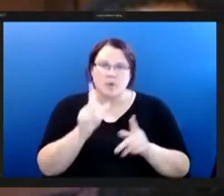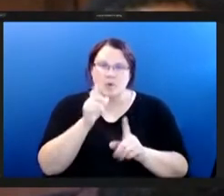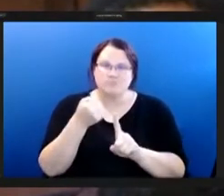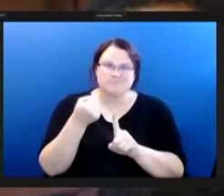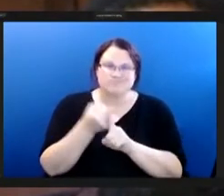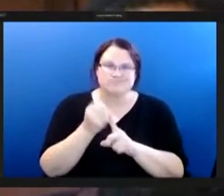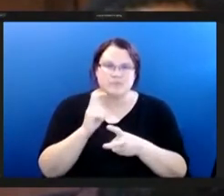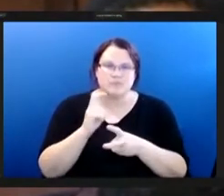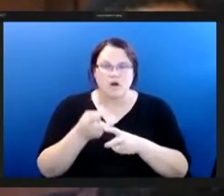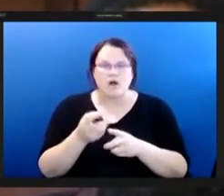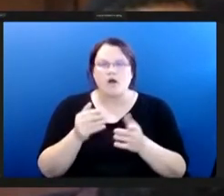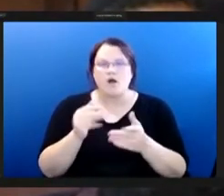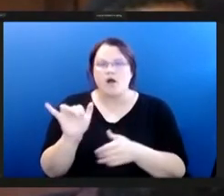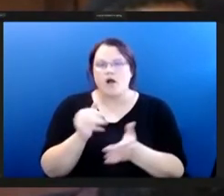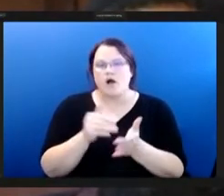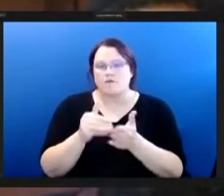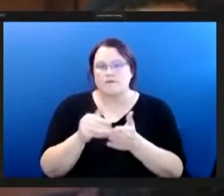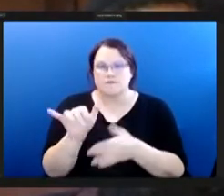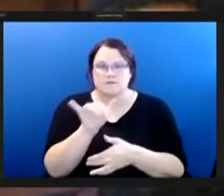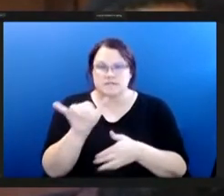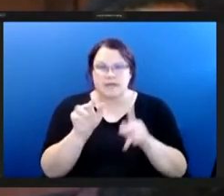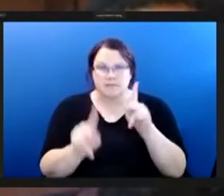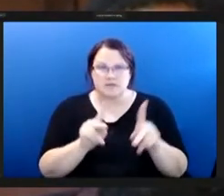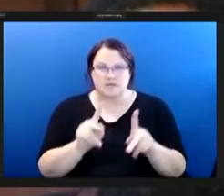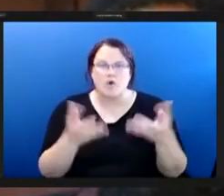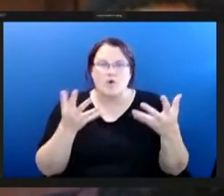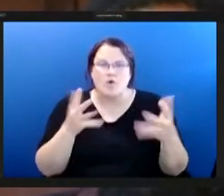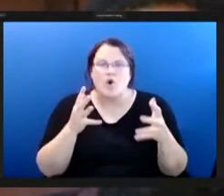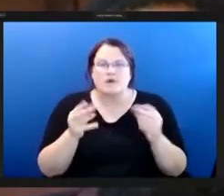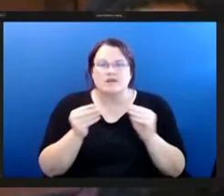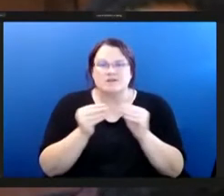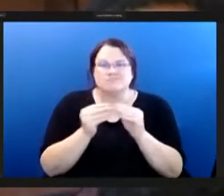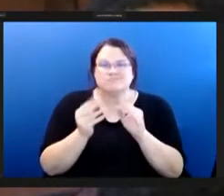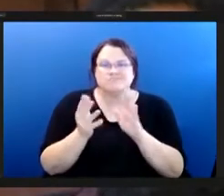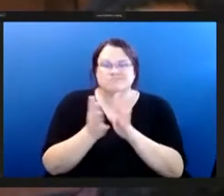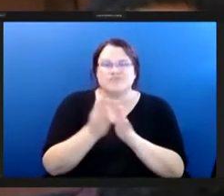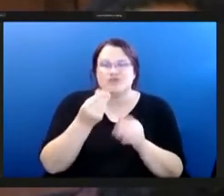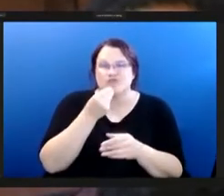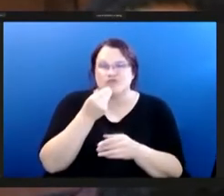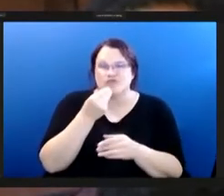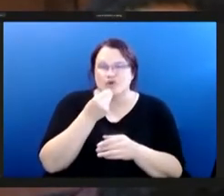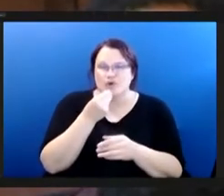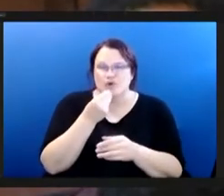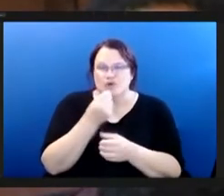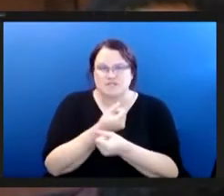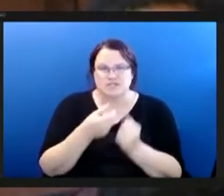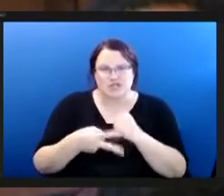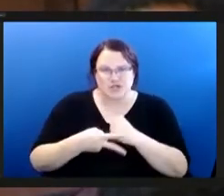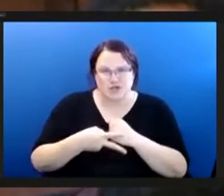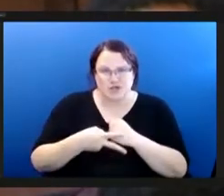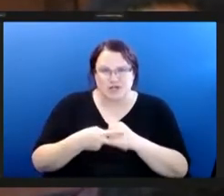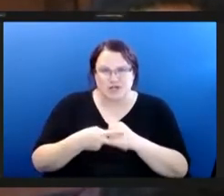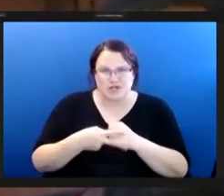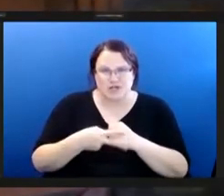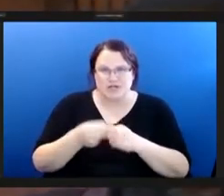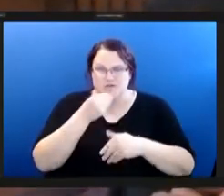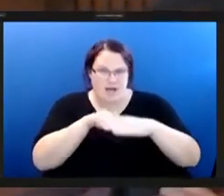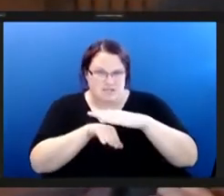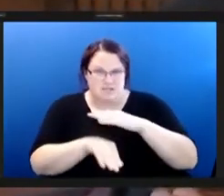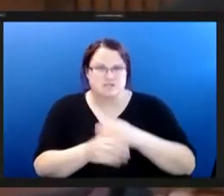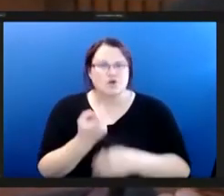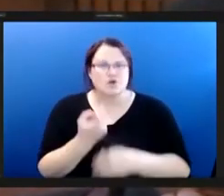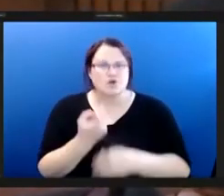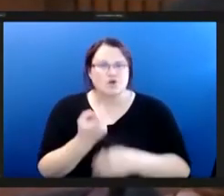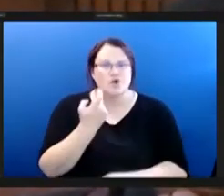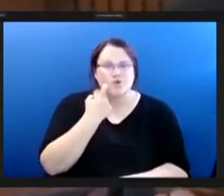often the same people who are already facing disproportionate food security and low food access a recent report by feeding